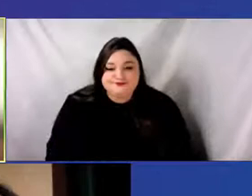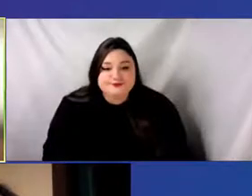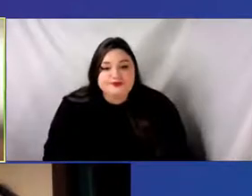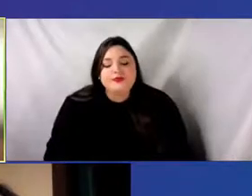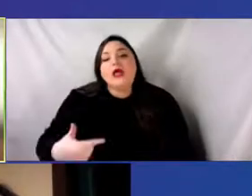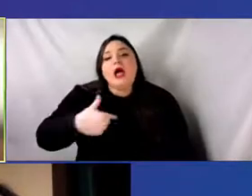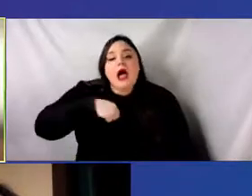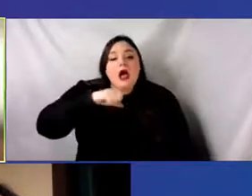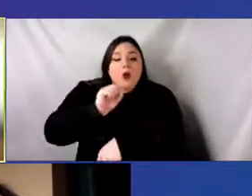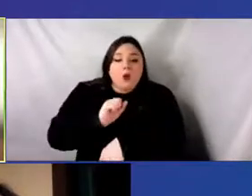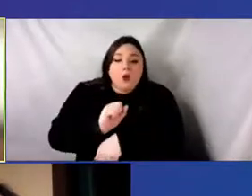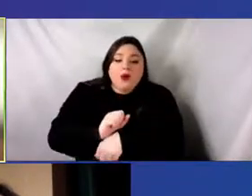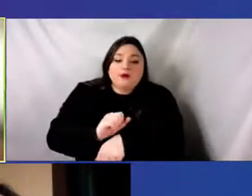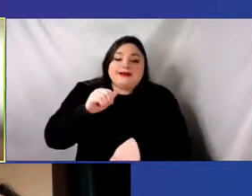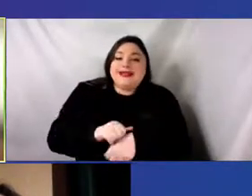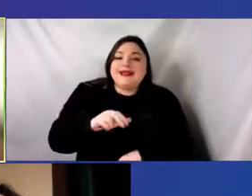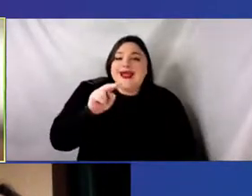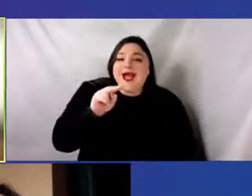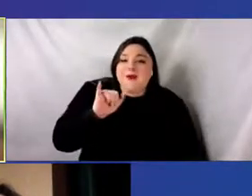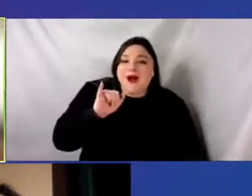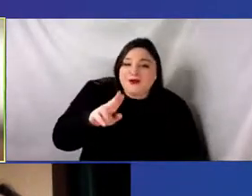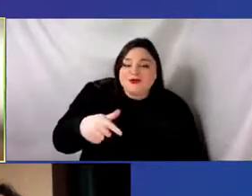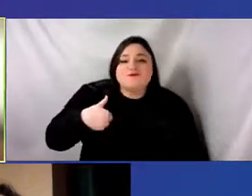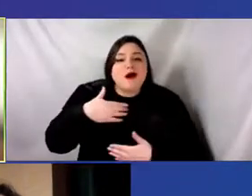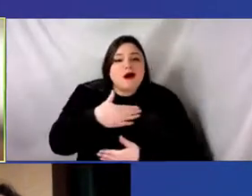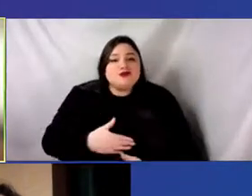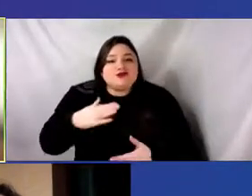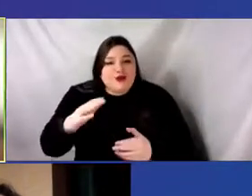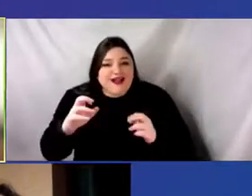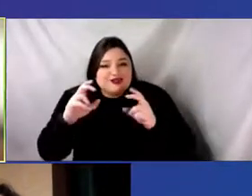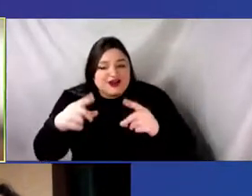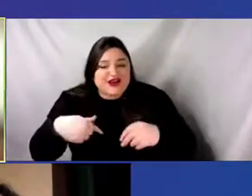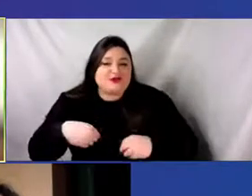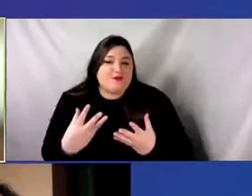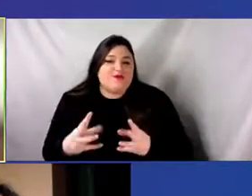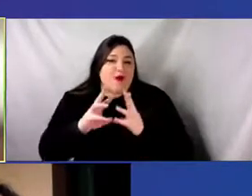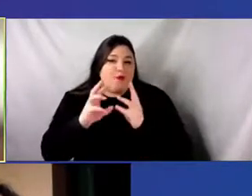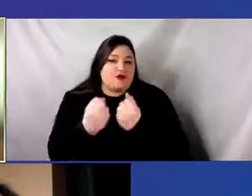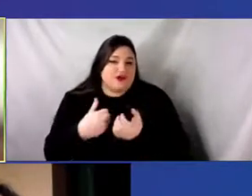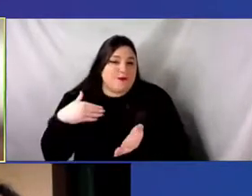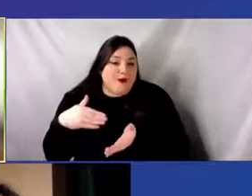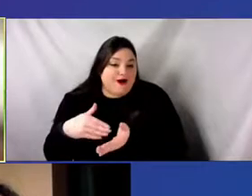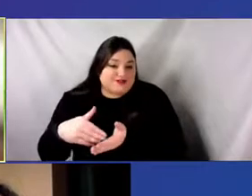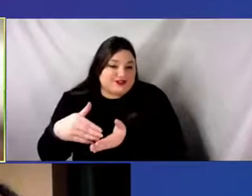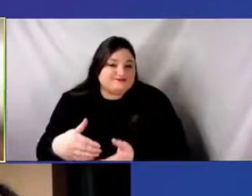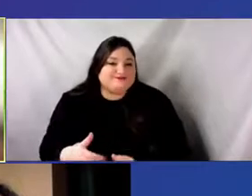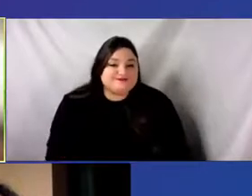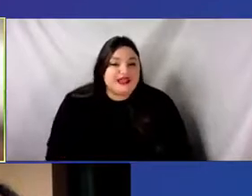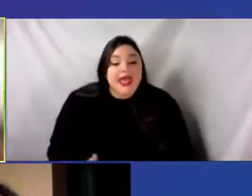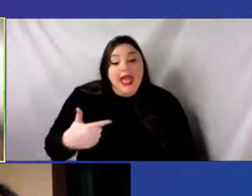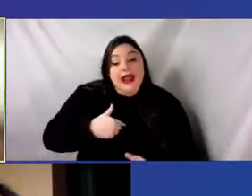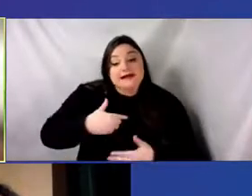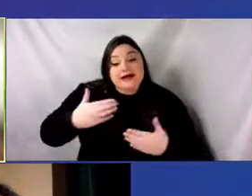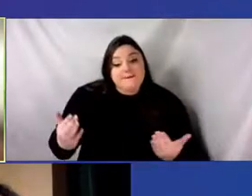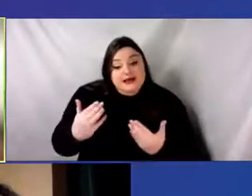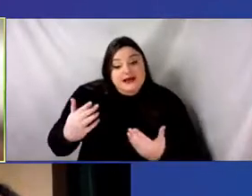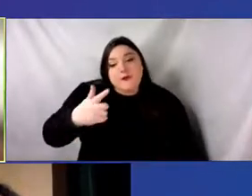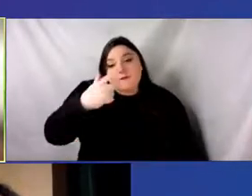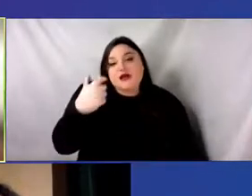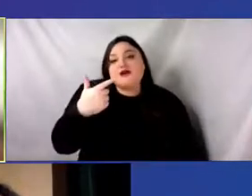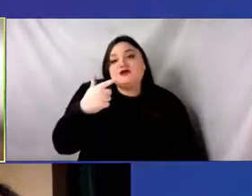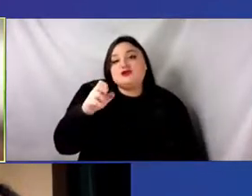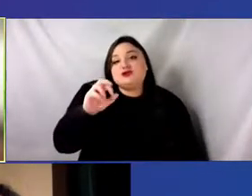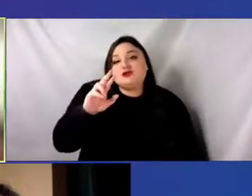workshops widely. And I'm here today because George Emilio Sanchez invited me to. And he,